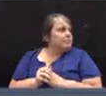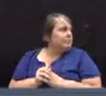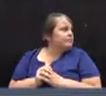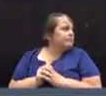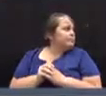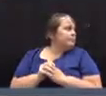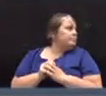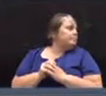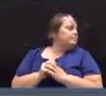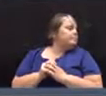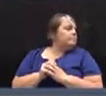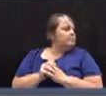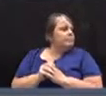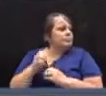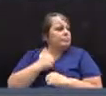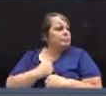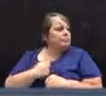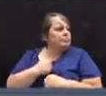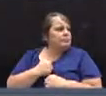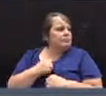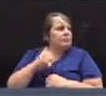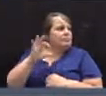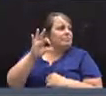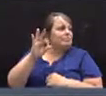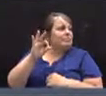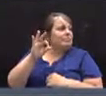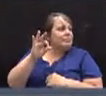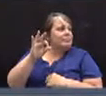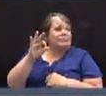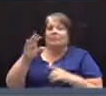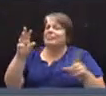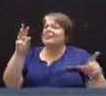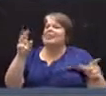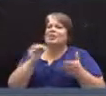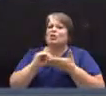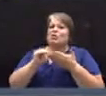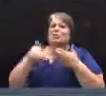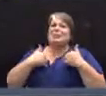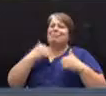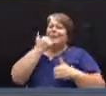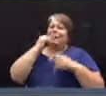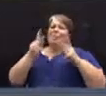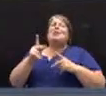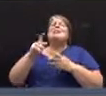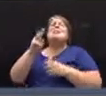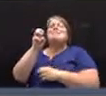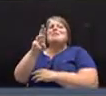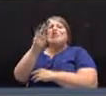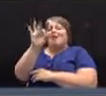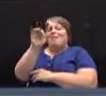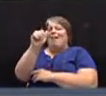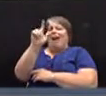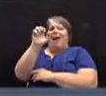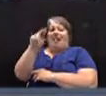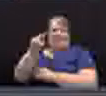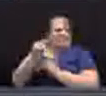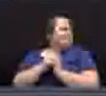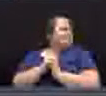Yes, please. Sorry. Mr. Fallon. Mr. Fallon, sorry. You already spoken.